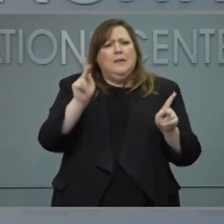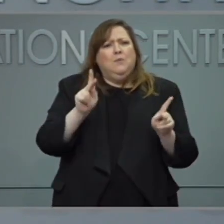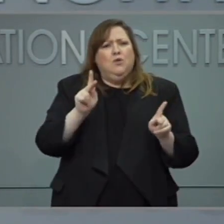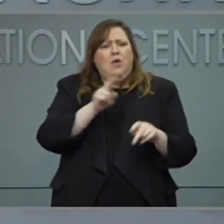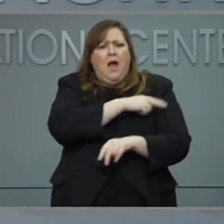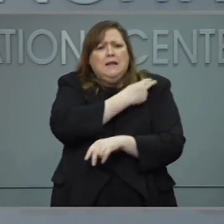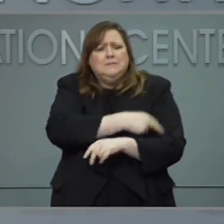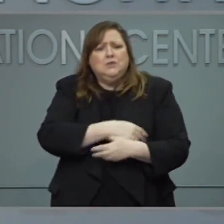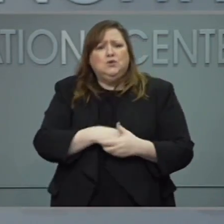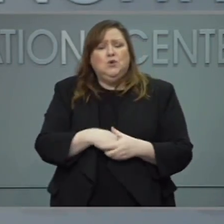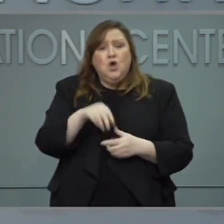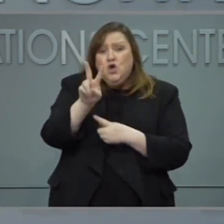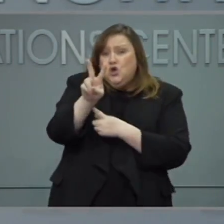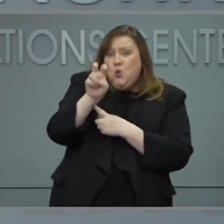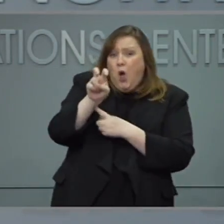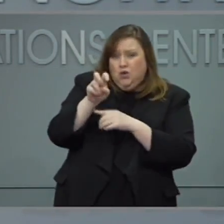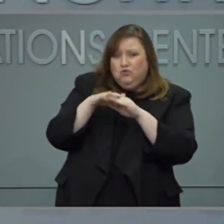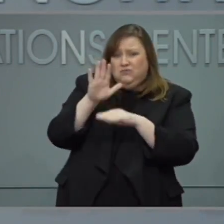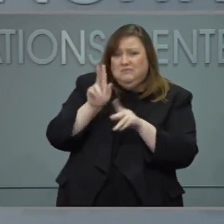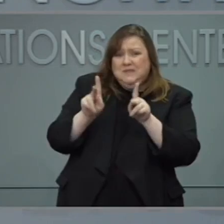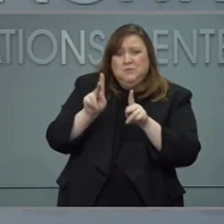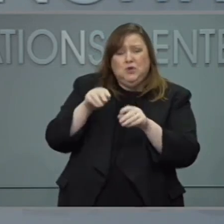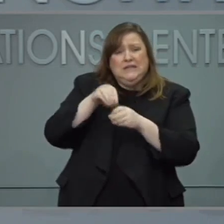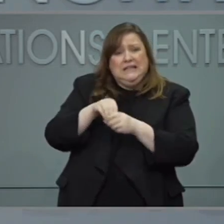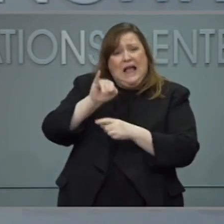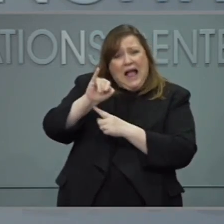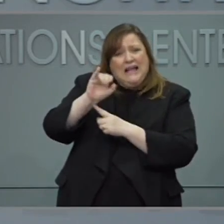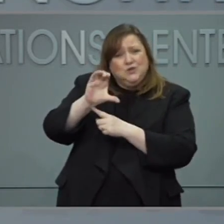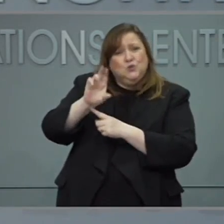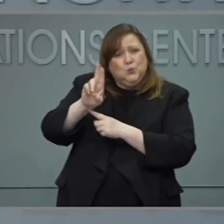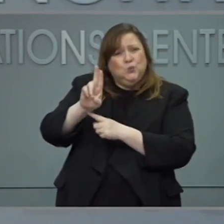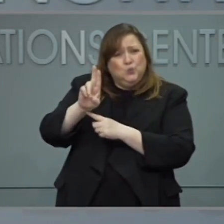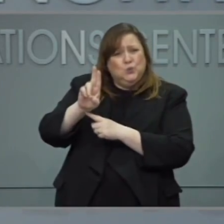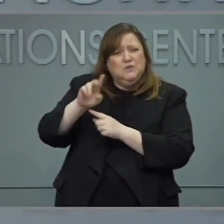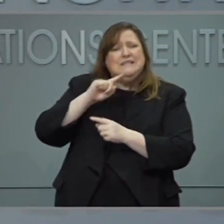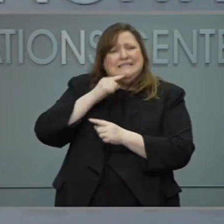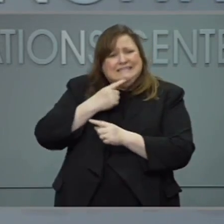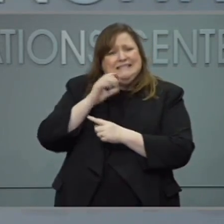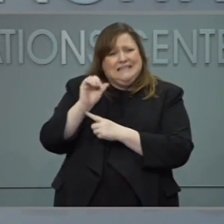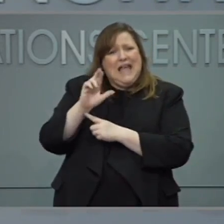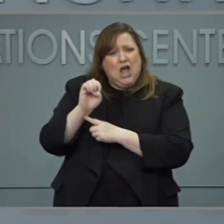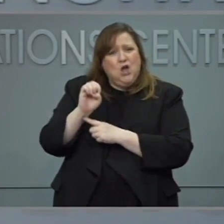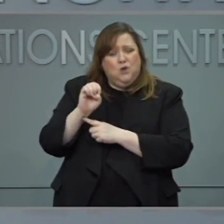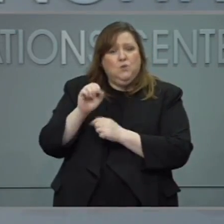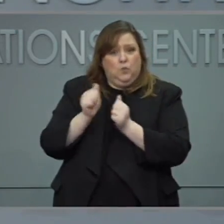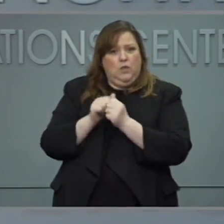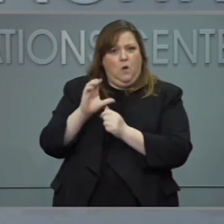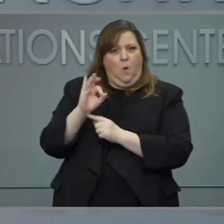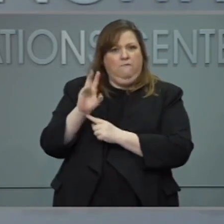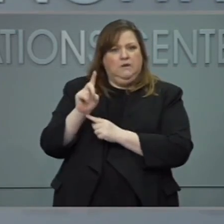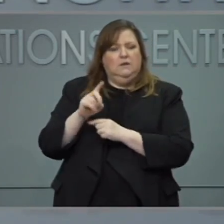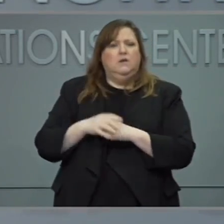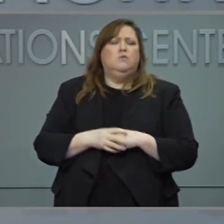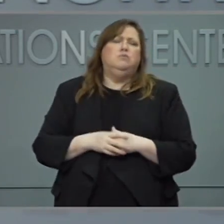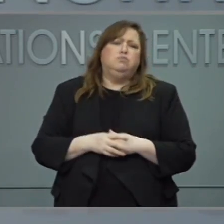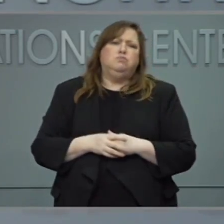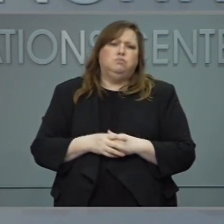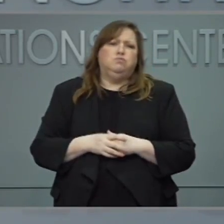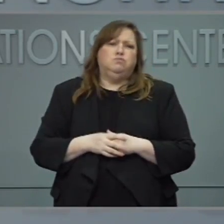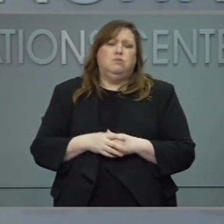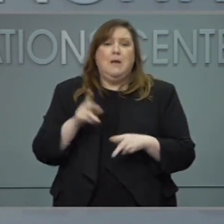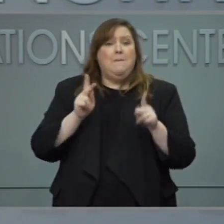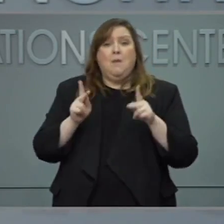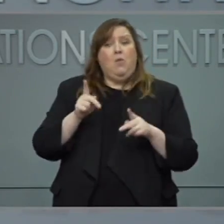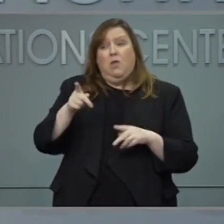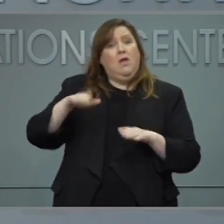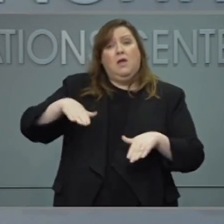in intensive care in critical care with COVID. So people who are unvaccinated are